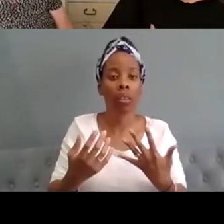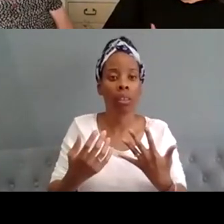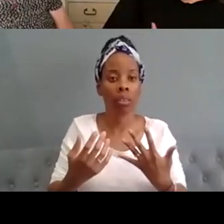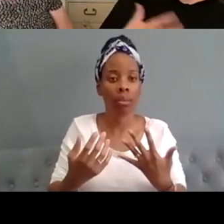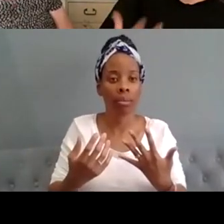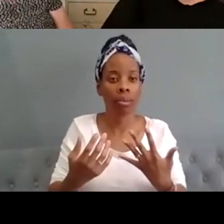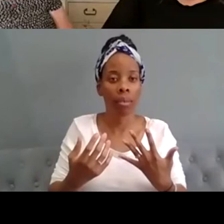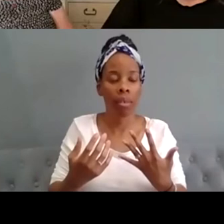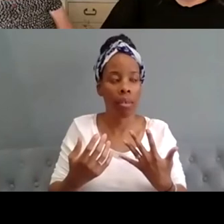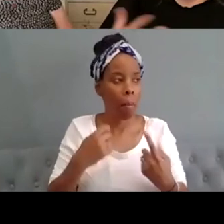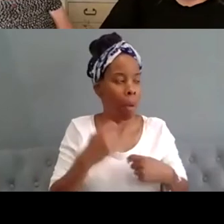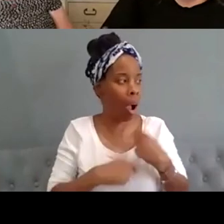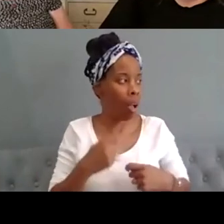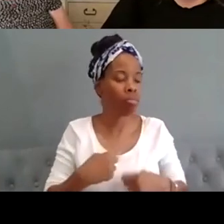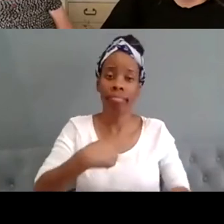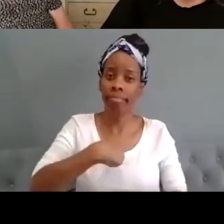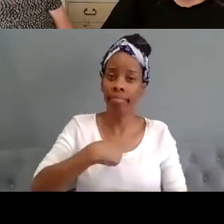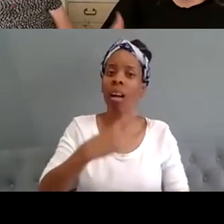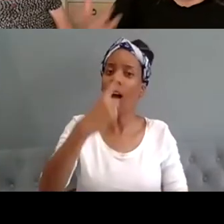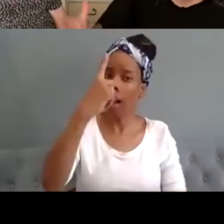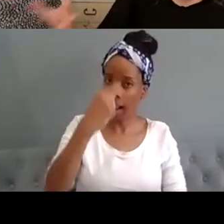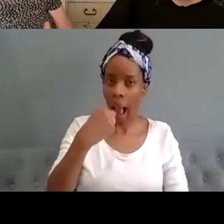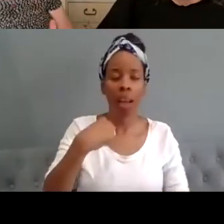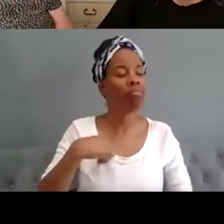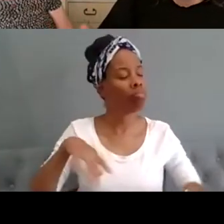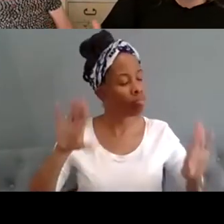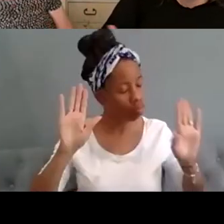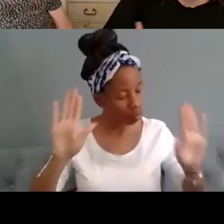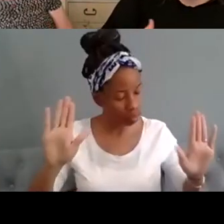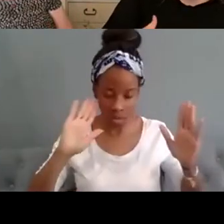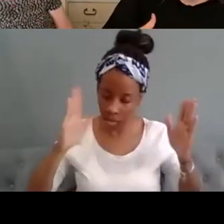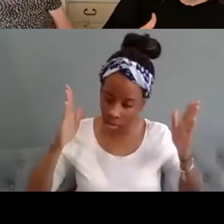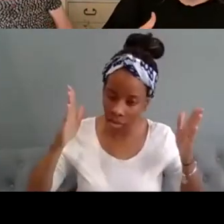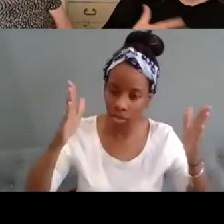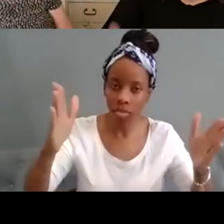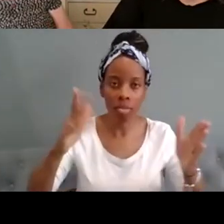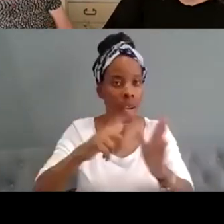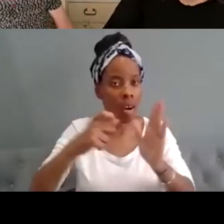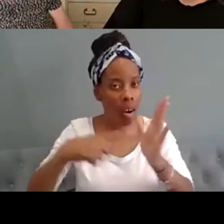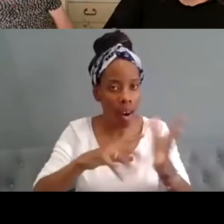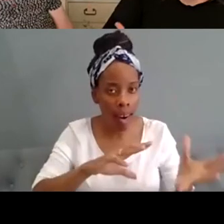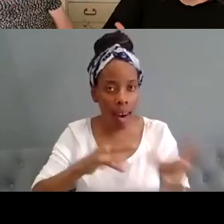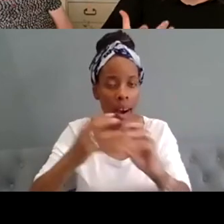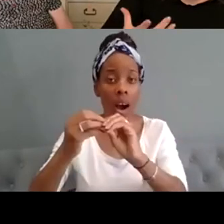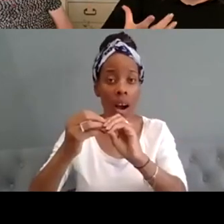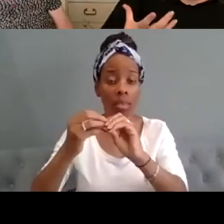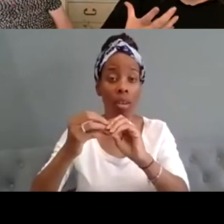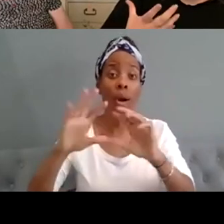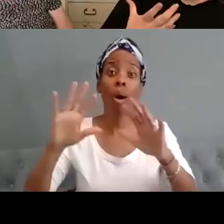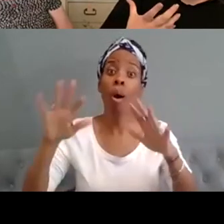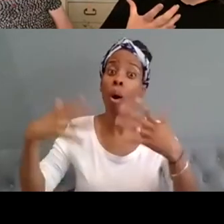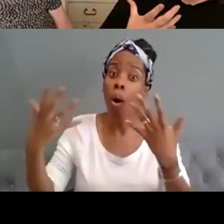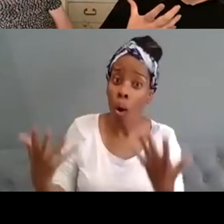in a position that you can be an artist making art um versus um